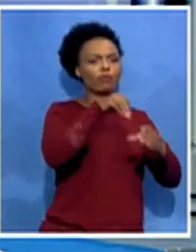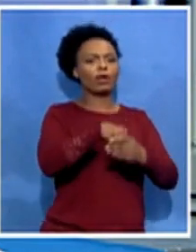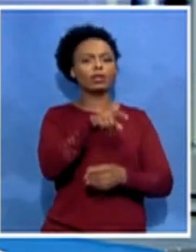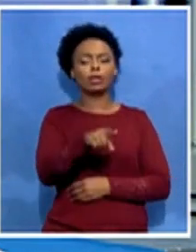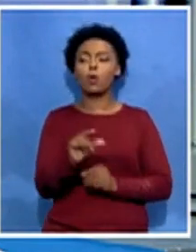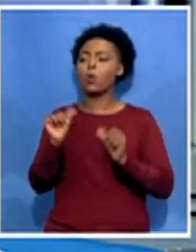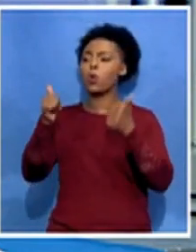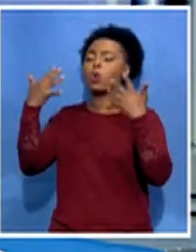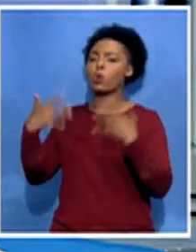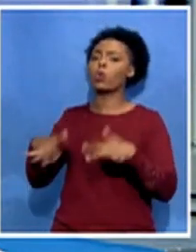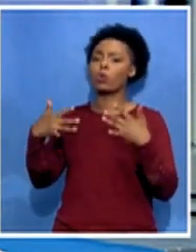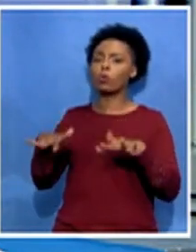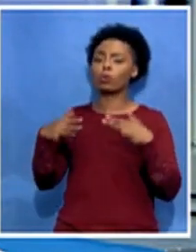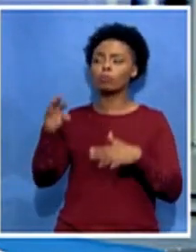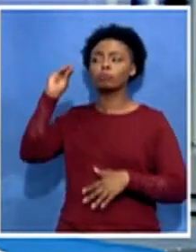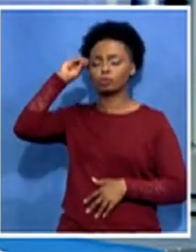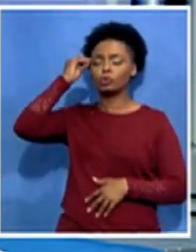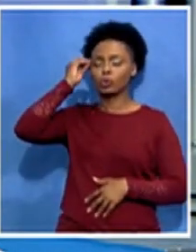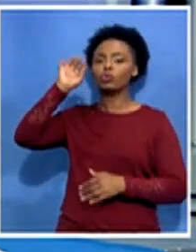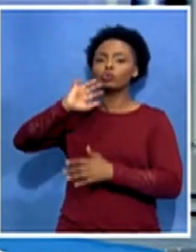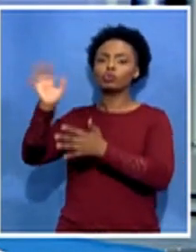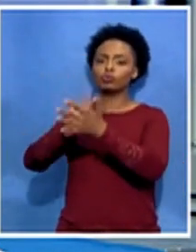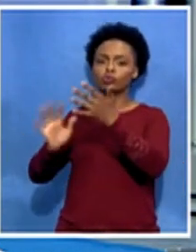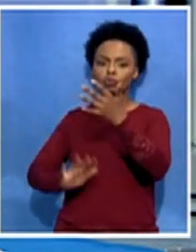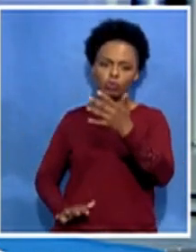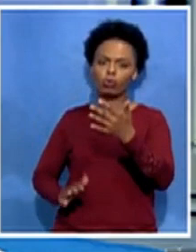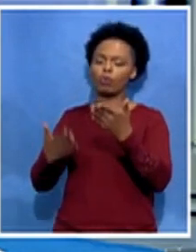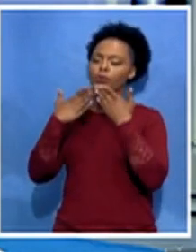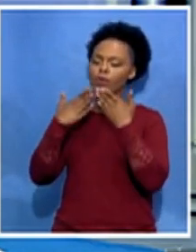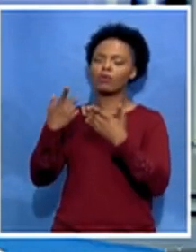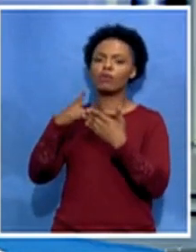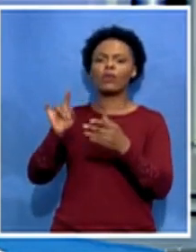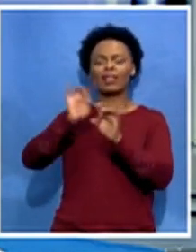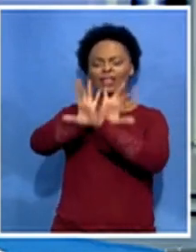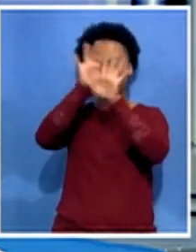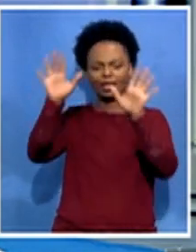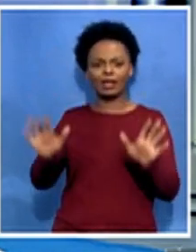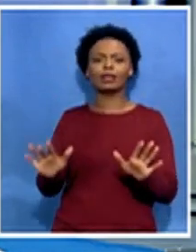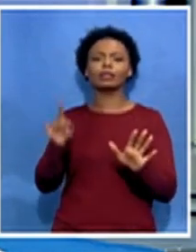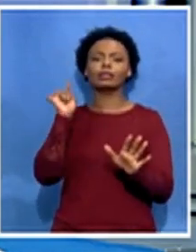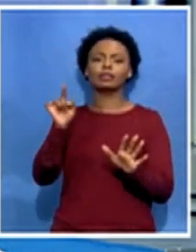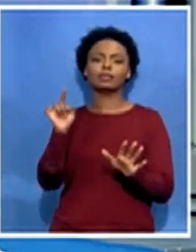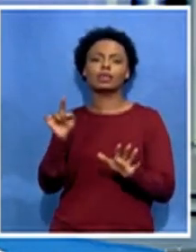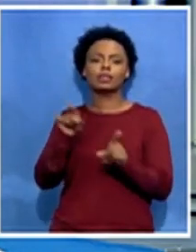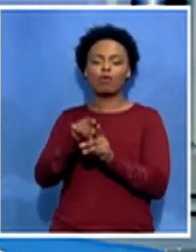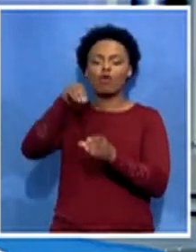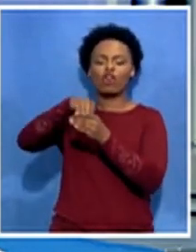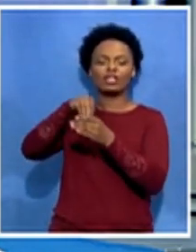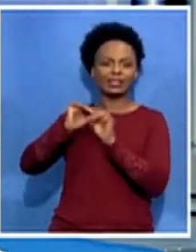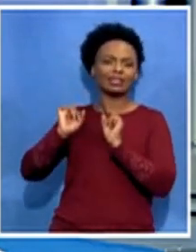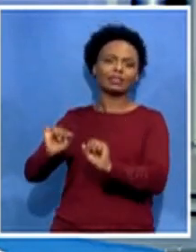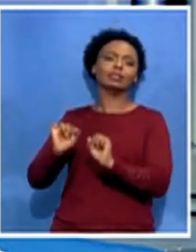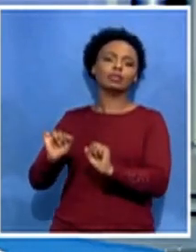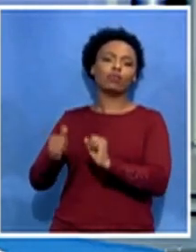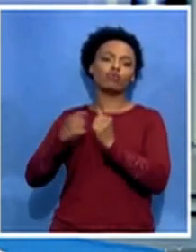bringing clarity and a perspective on these matters as well as context be well sophie mokwena the our foreign editor